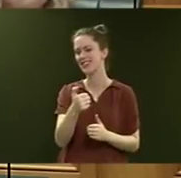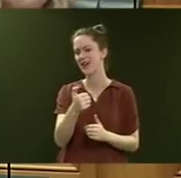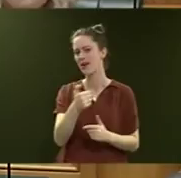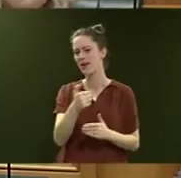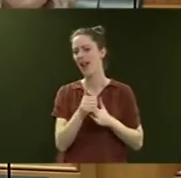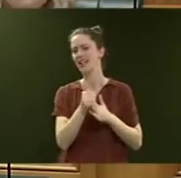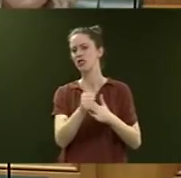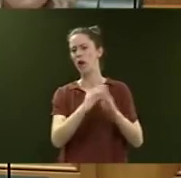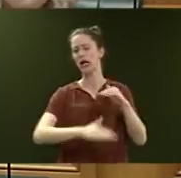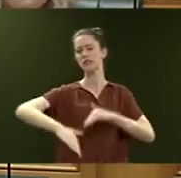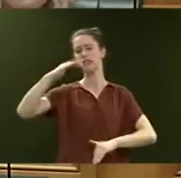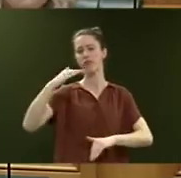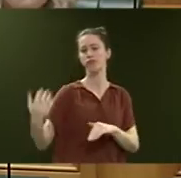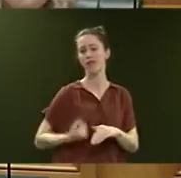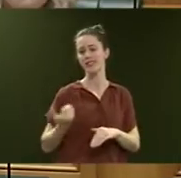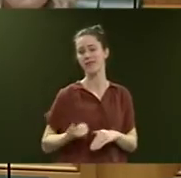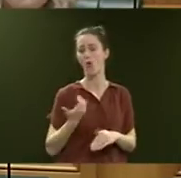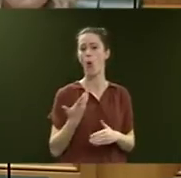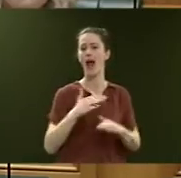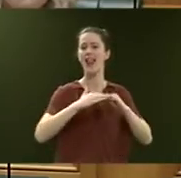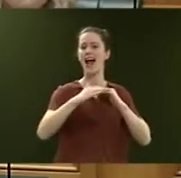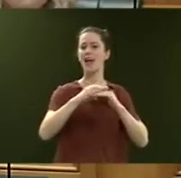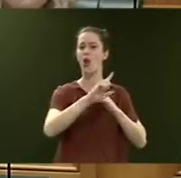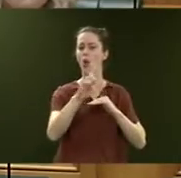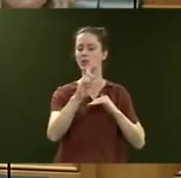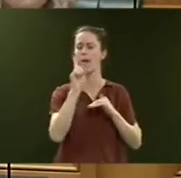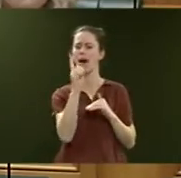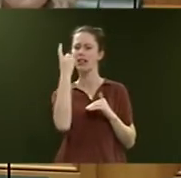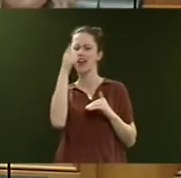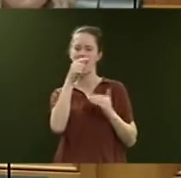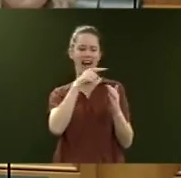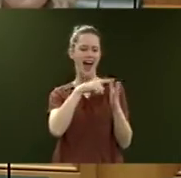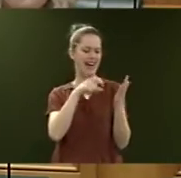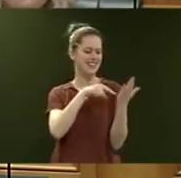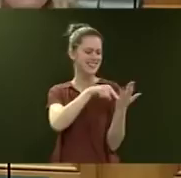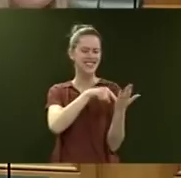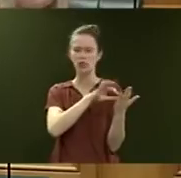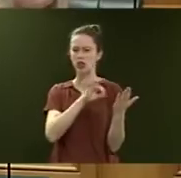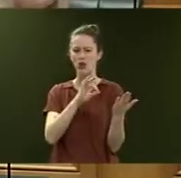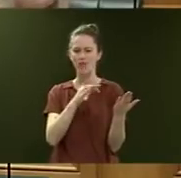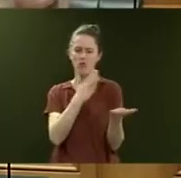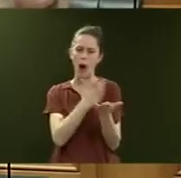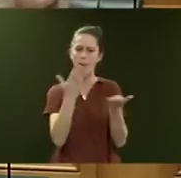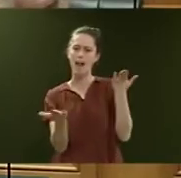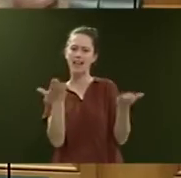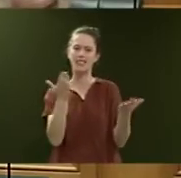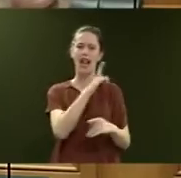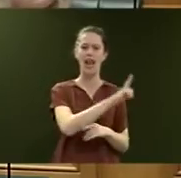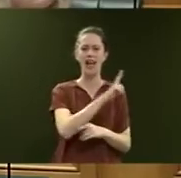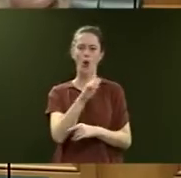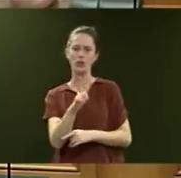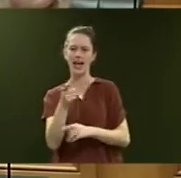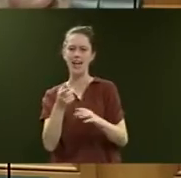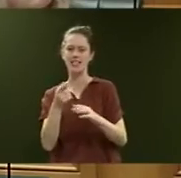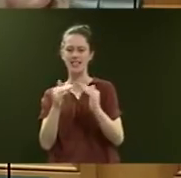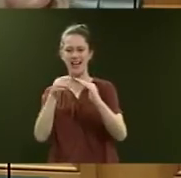excessive profits for landlords. I do, however, consider that the Act does not strike the right balance between landlords and